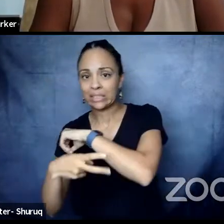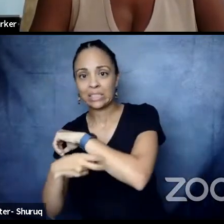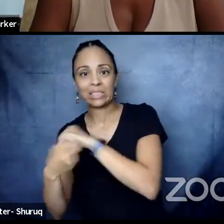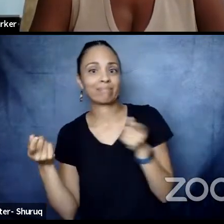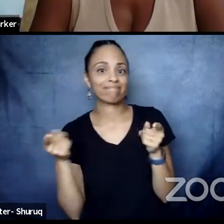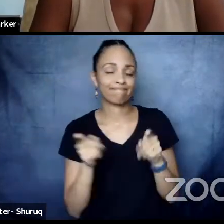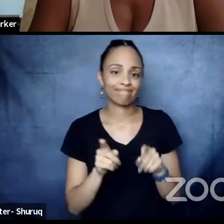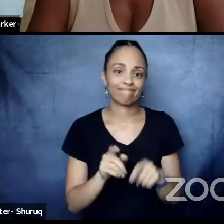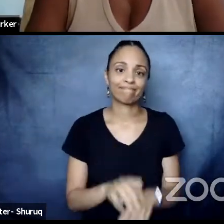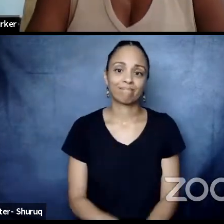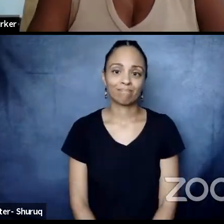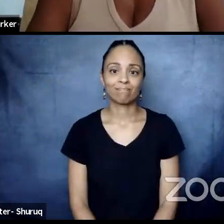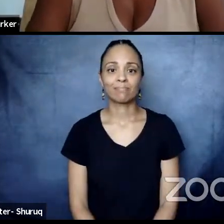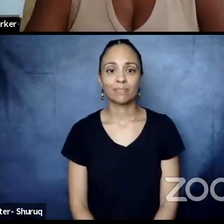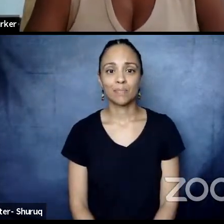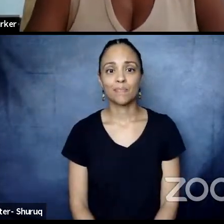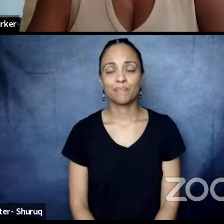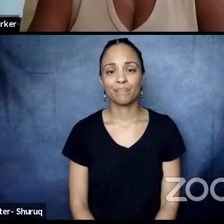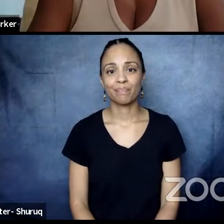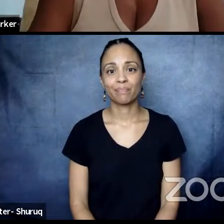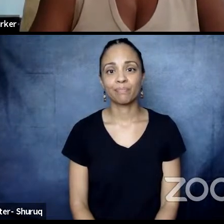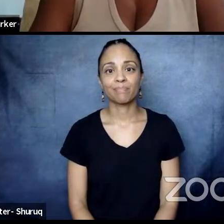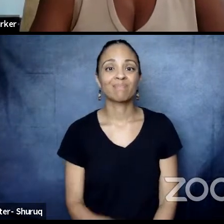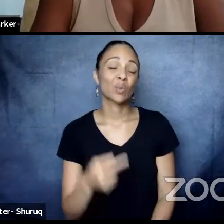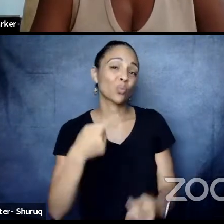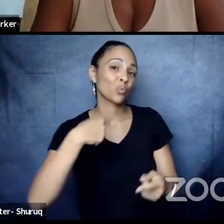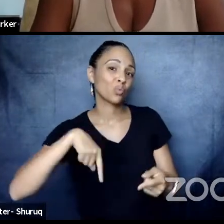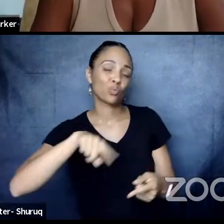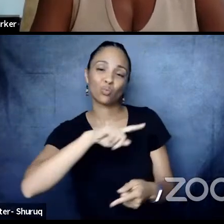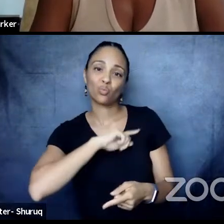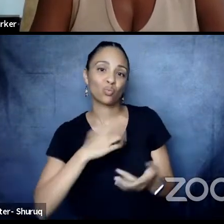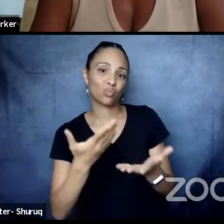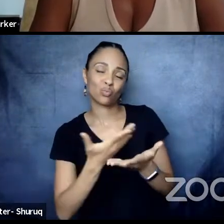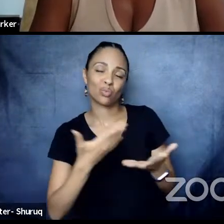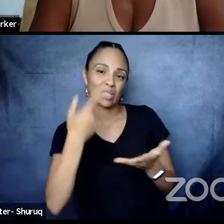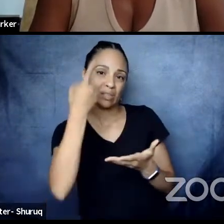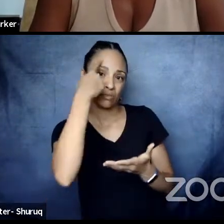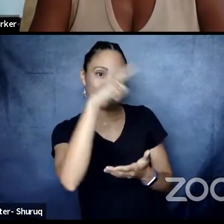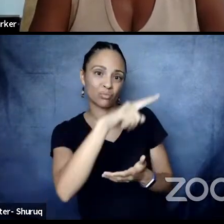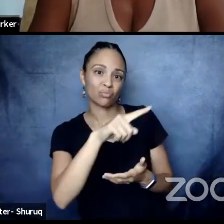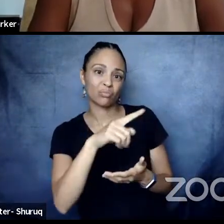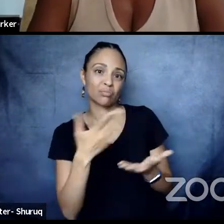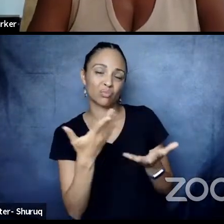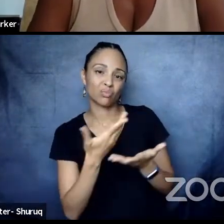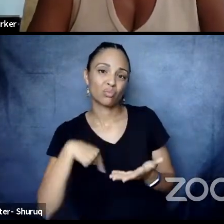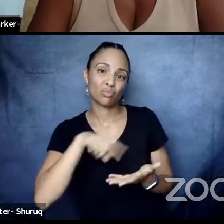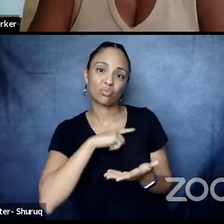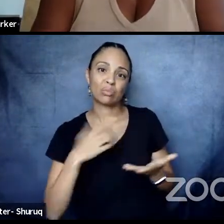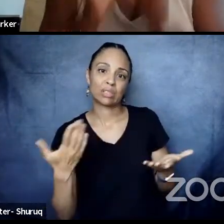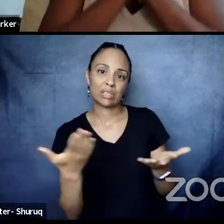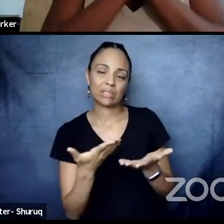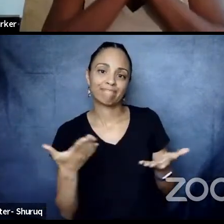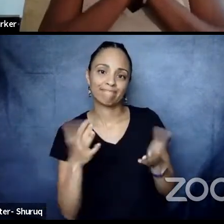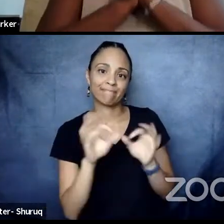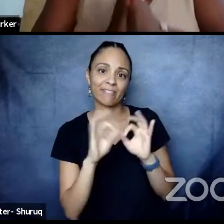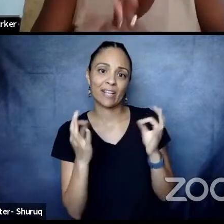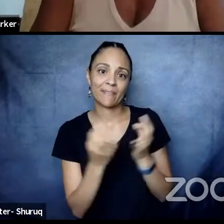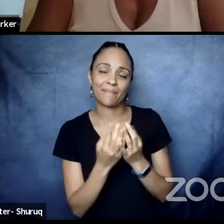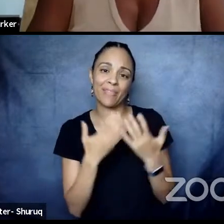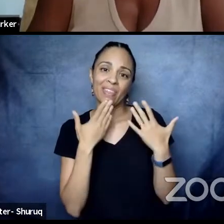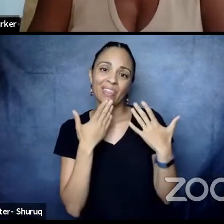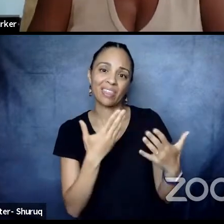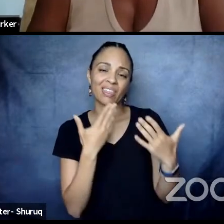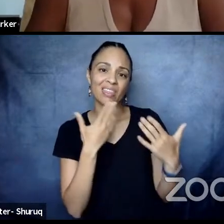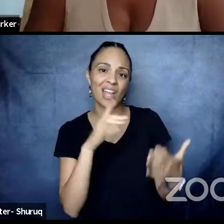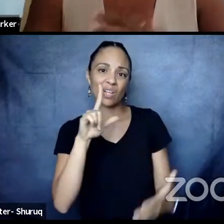We're here, family. We're here. It's real. Thanks, Leslie. This is a horrible note